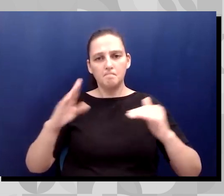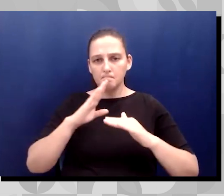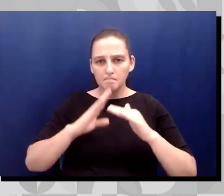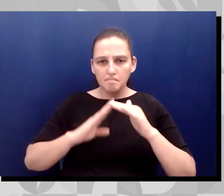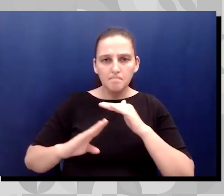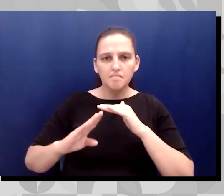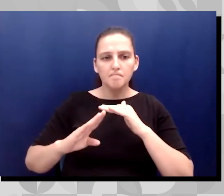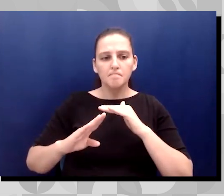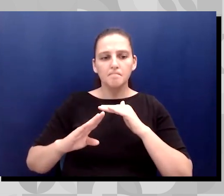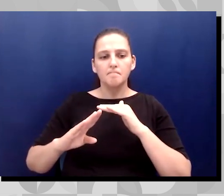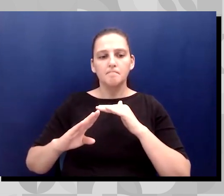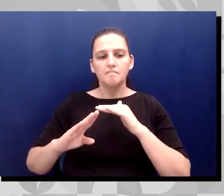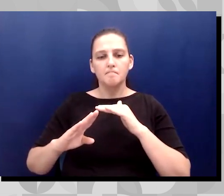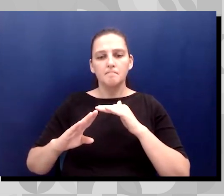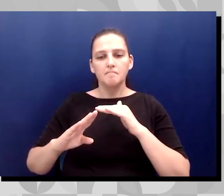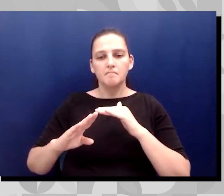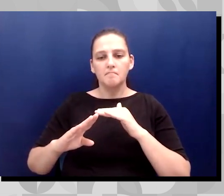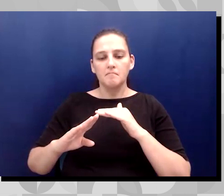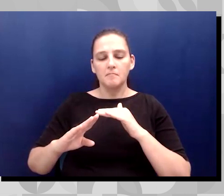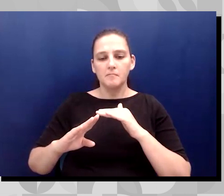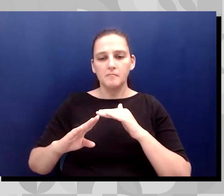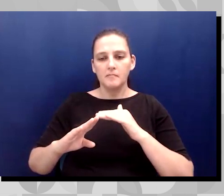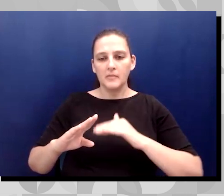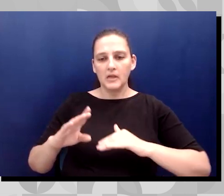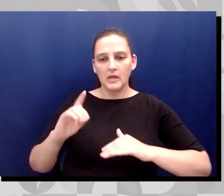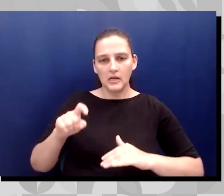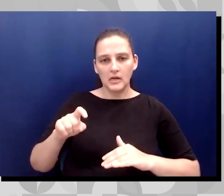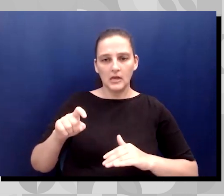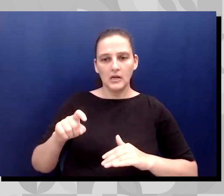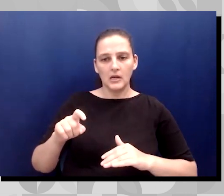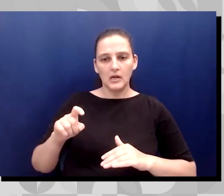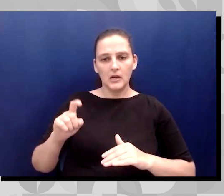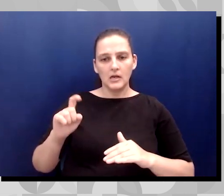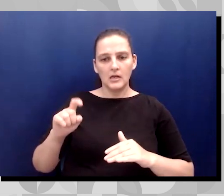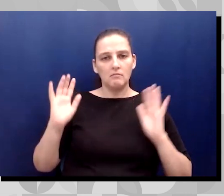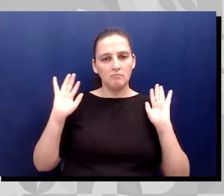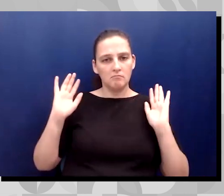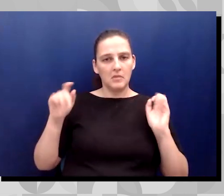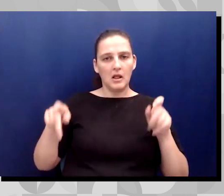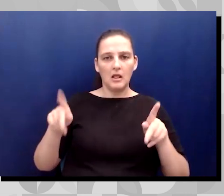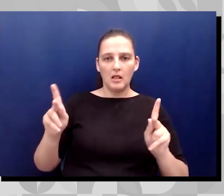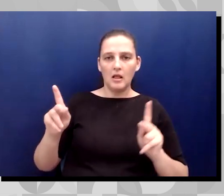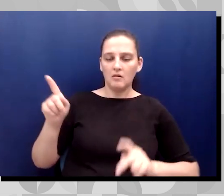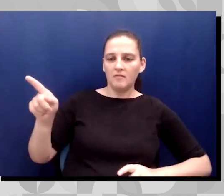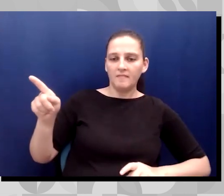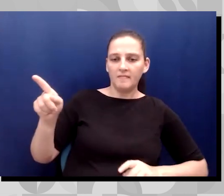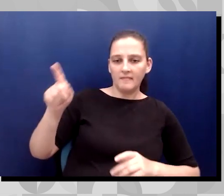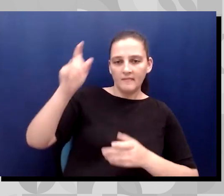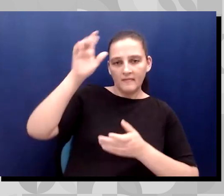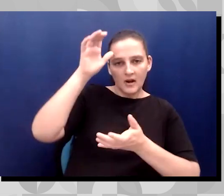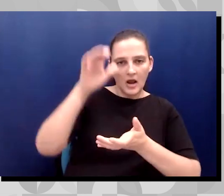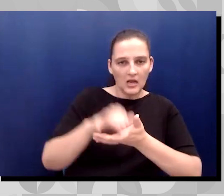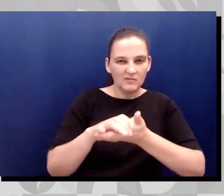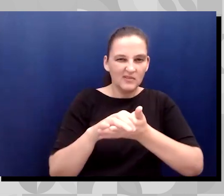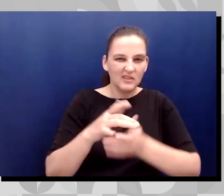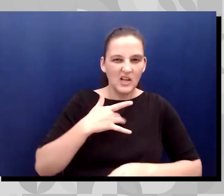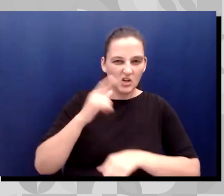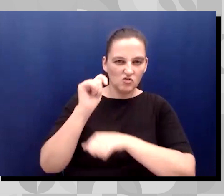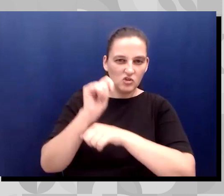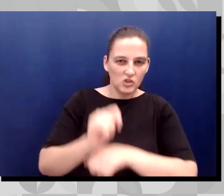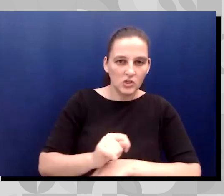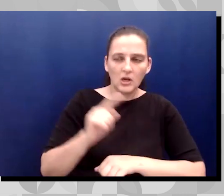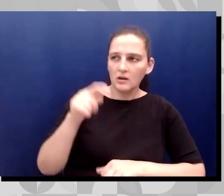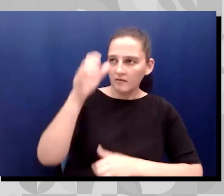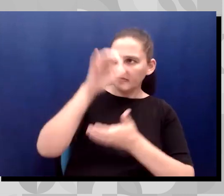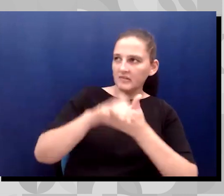letting the other people, letting the, let their husband traditionally, um, run the show when it